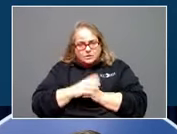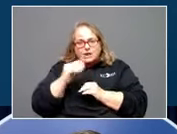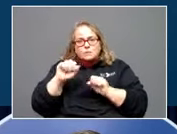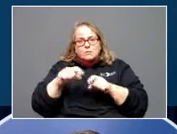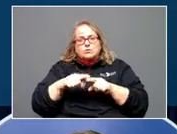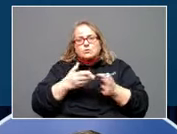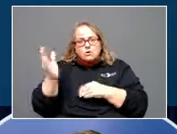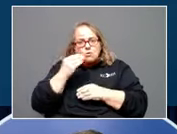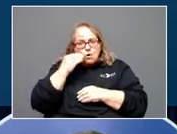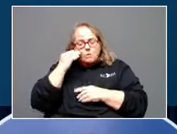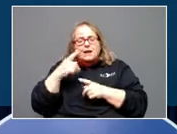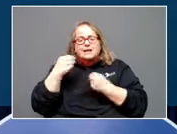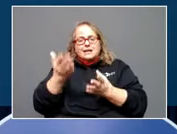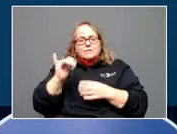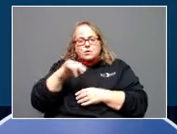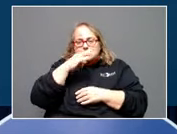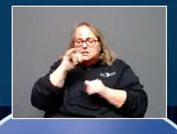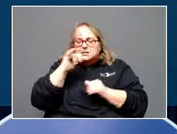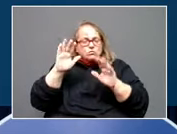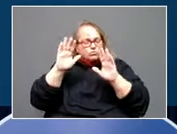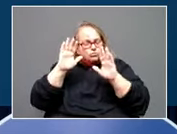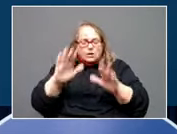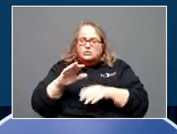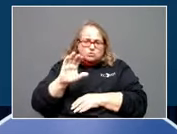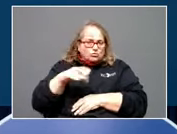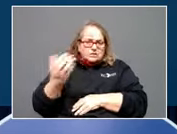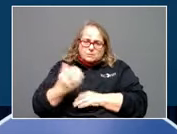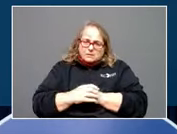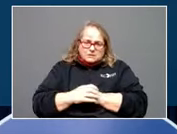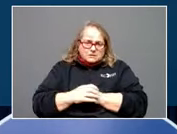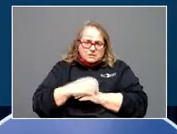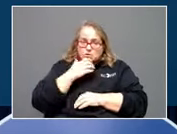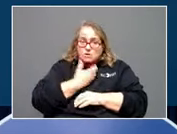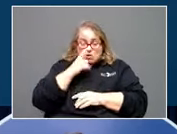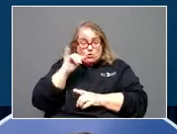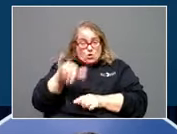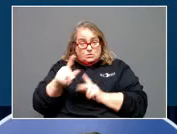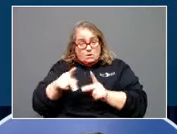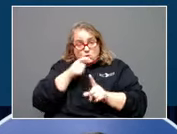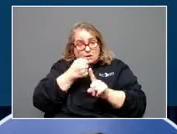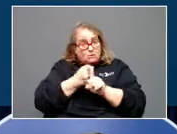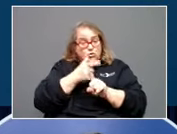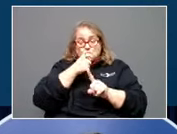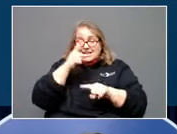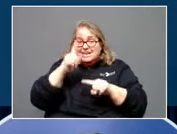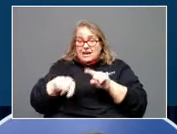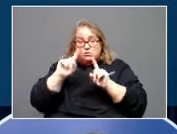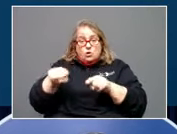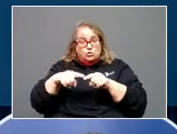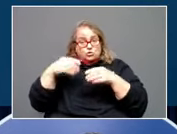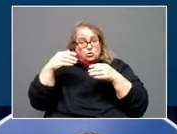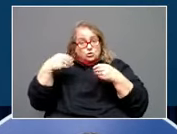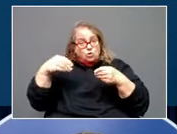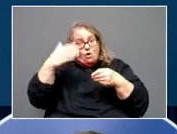and give those kids a great Christmas. For those impacted who cannot make it to a storefront site, and if